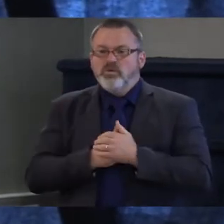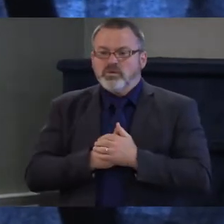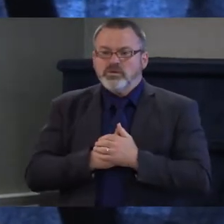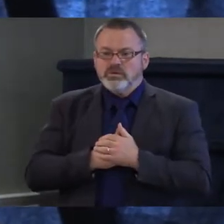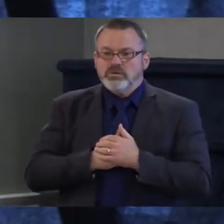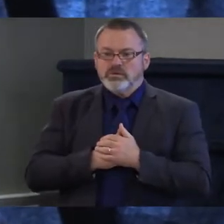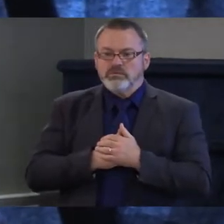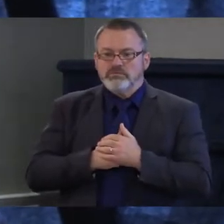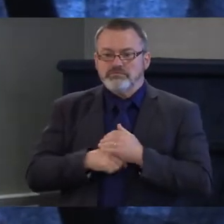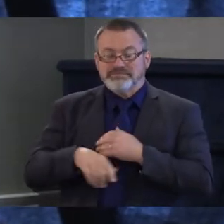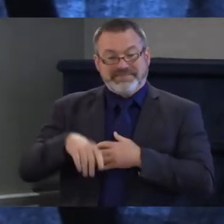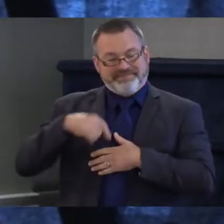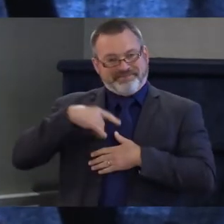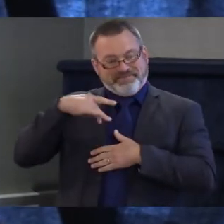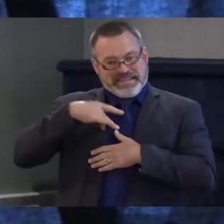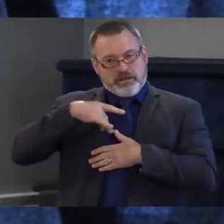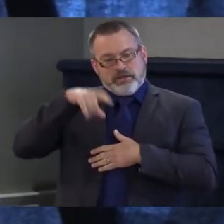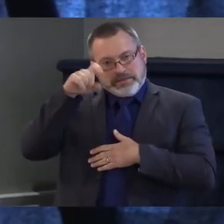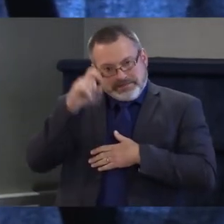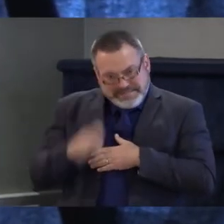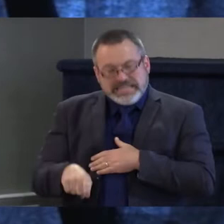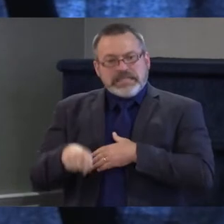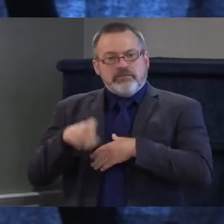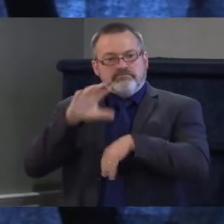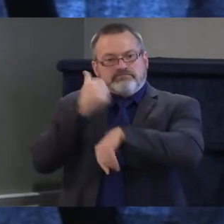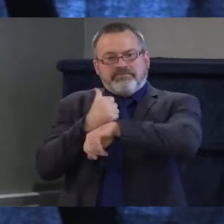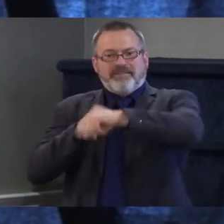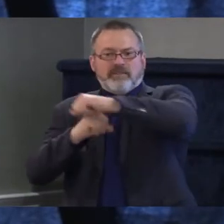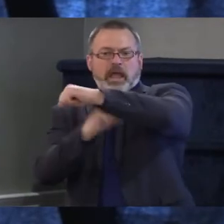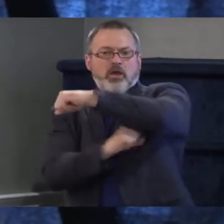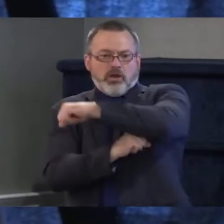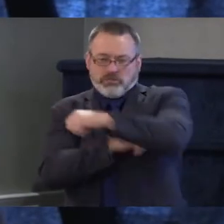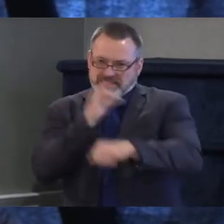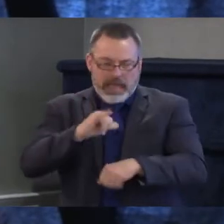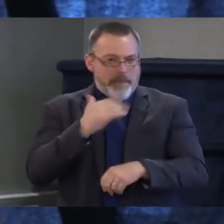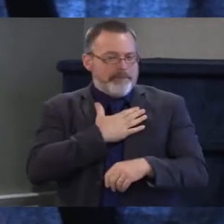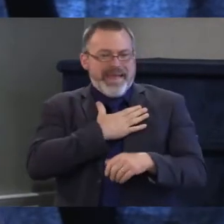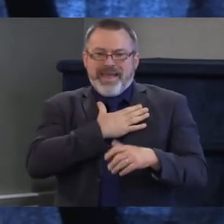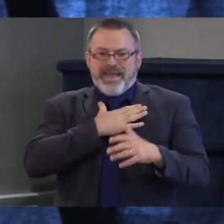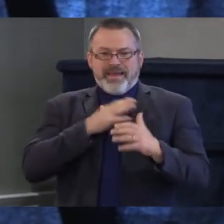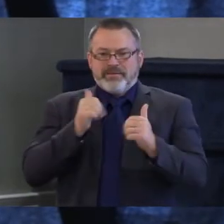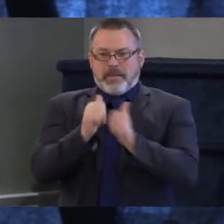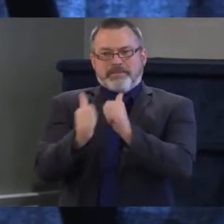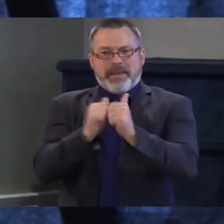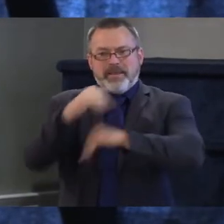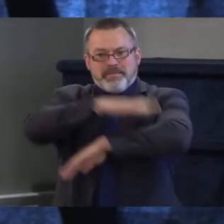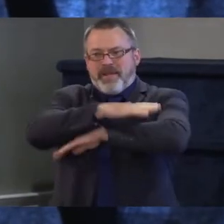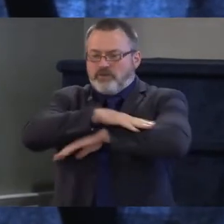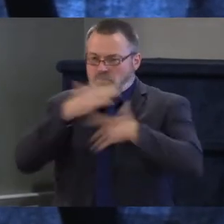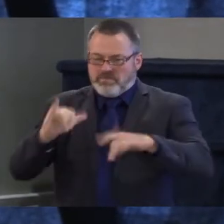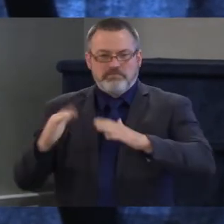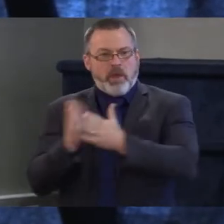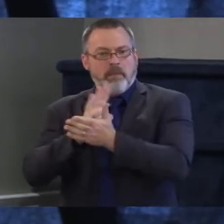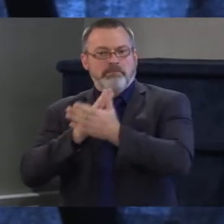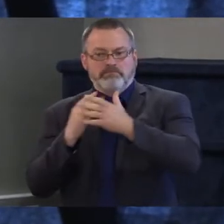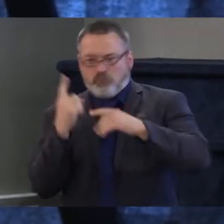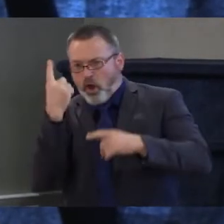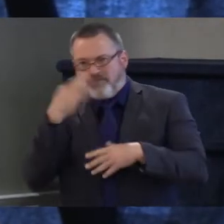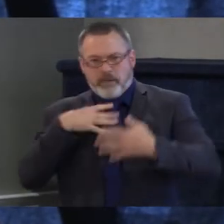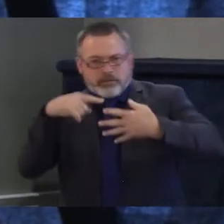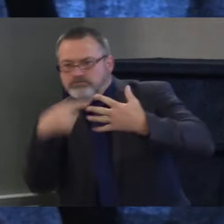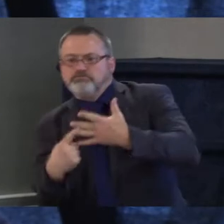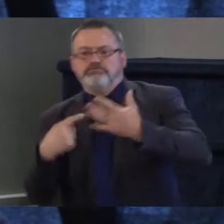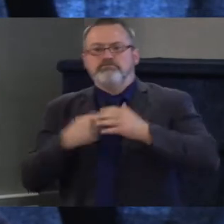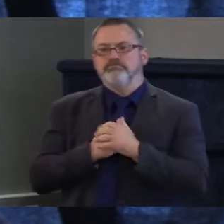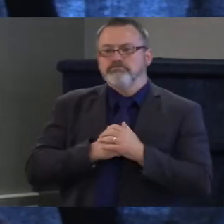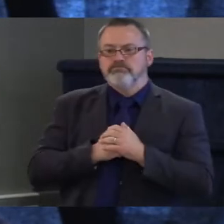for me if I am successful in Congress. I think there has been a pivot that has happened here in this state. And it's not particularly